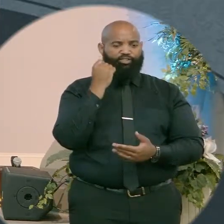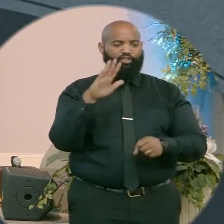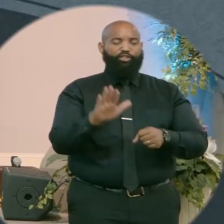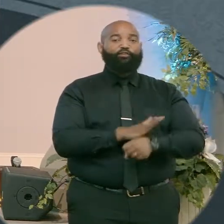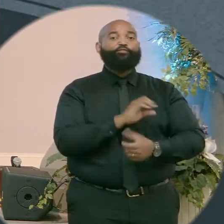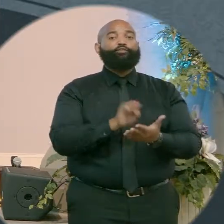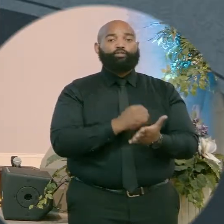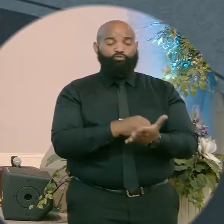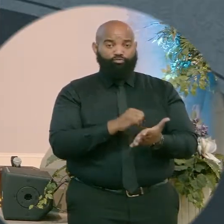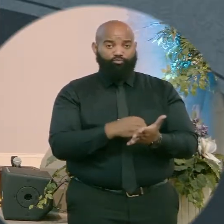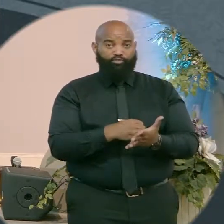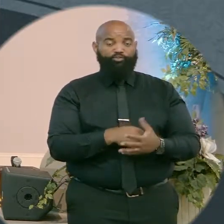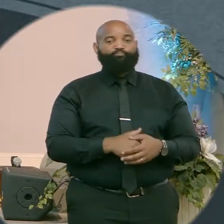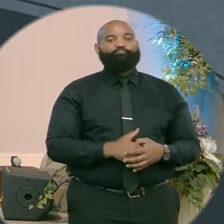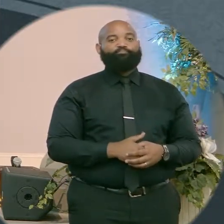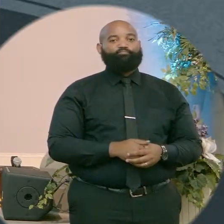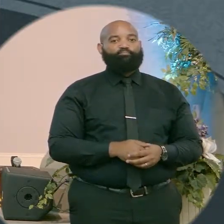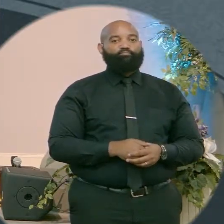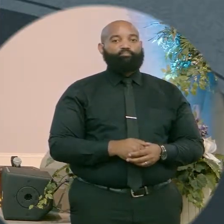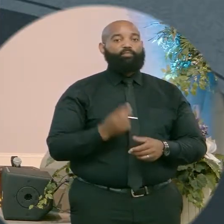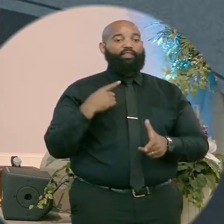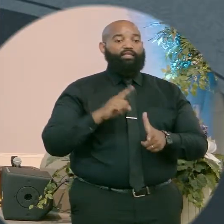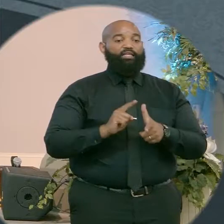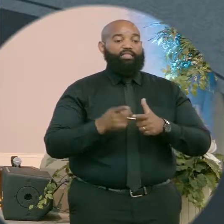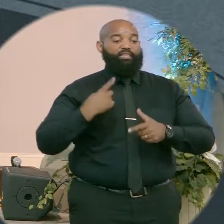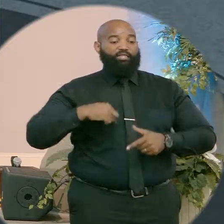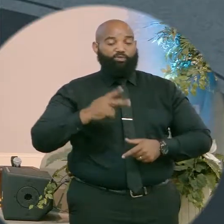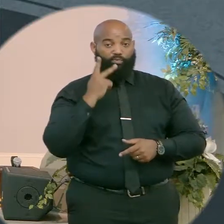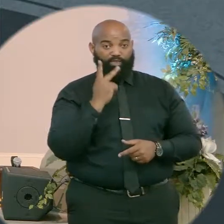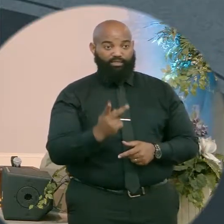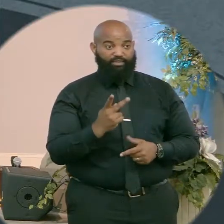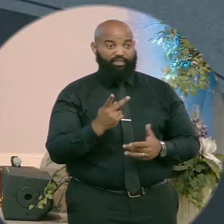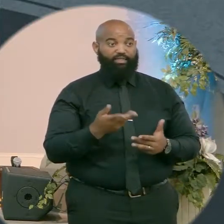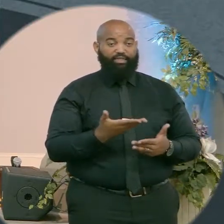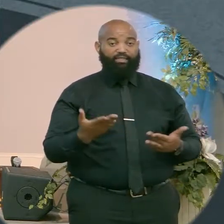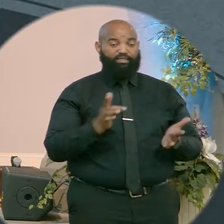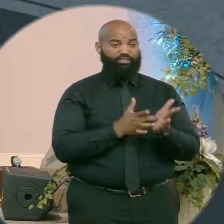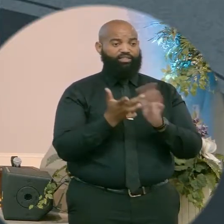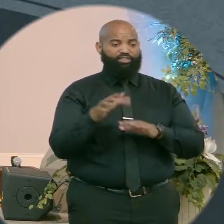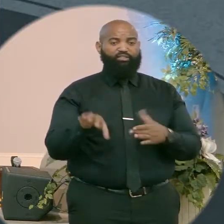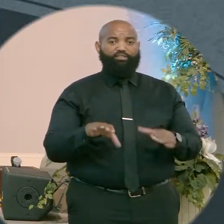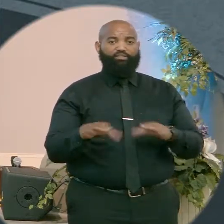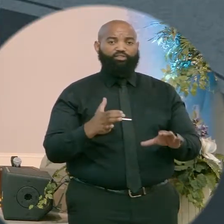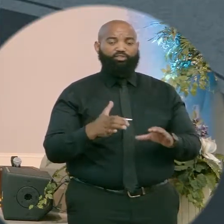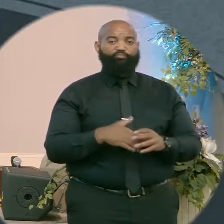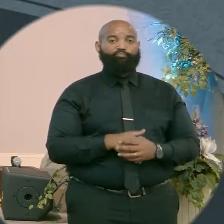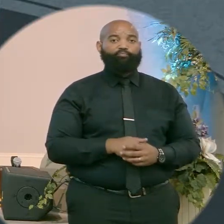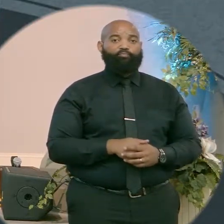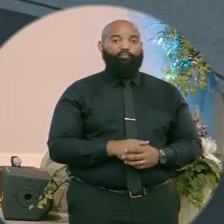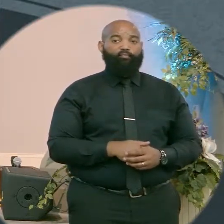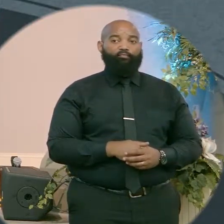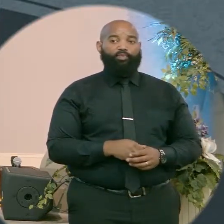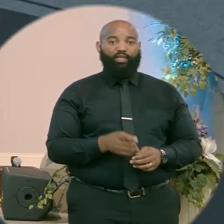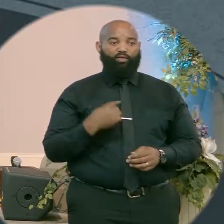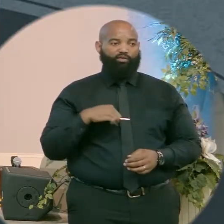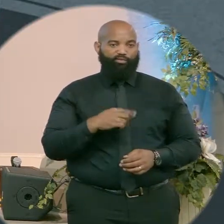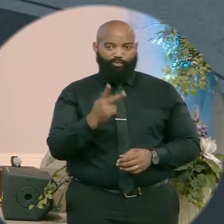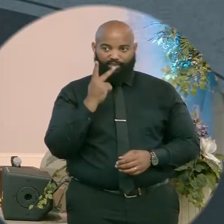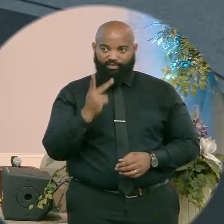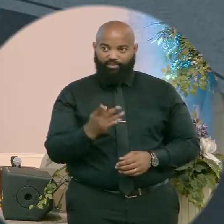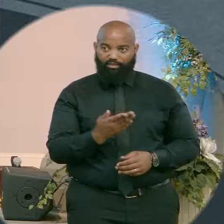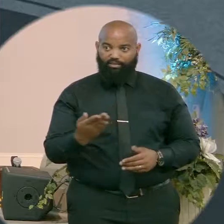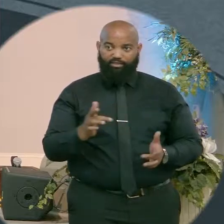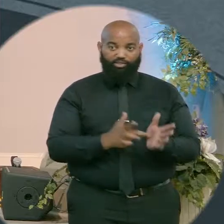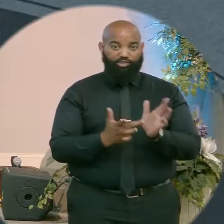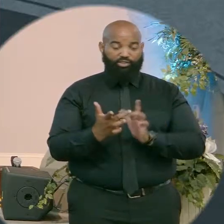test and text and take my time so you can see what Jesus put on display for us. When we see what Jesus went through, it'll help us stop whining